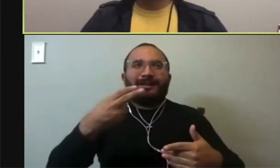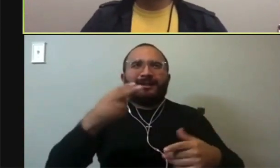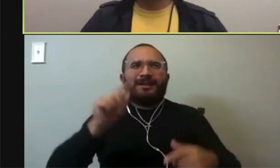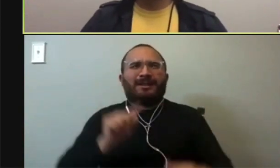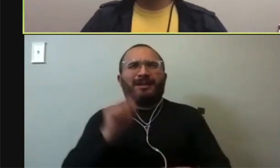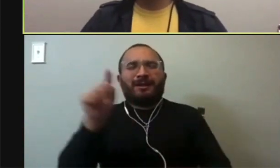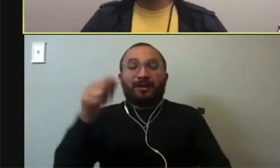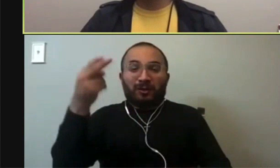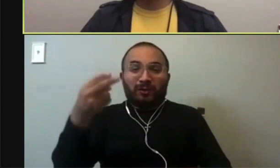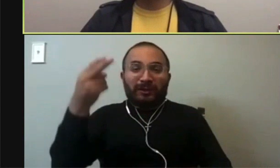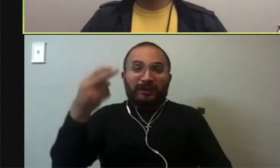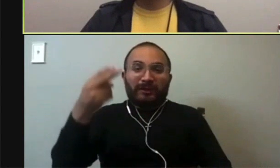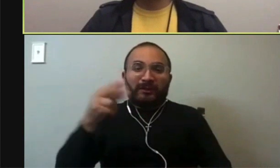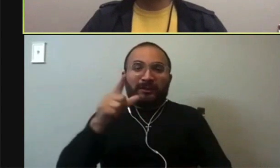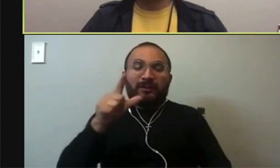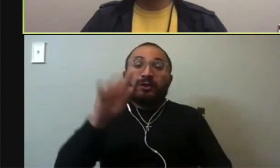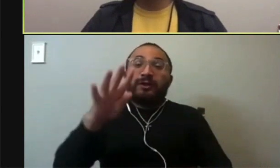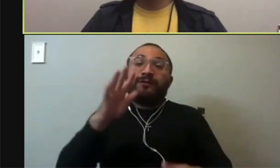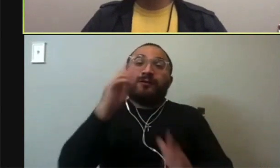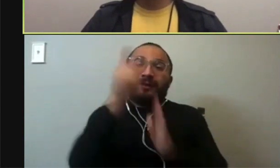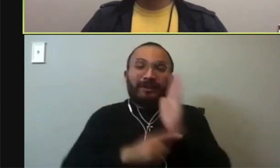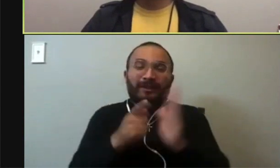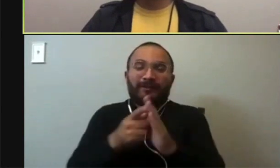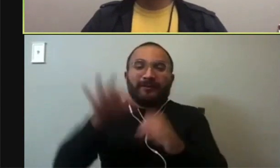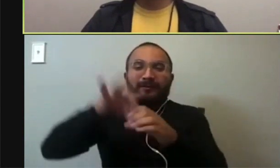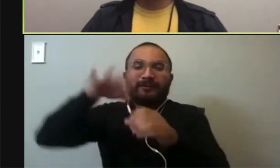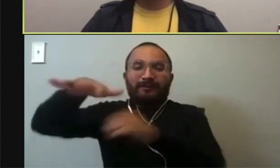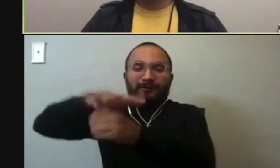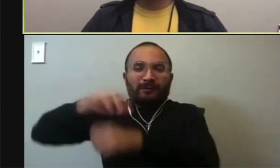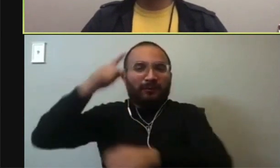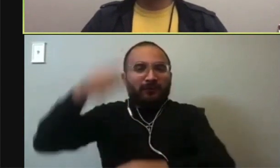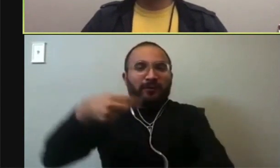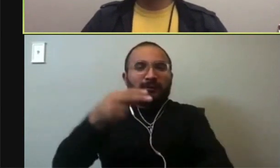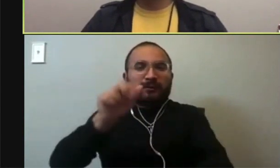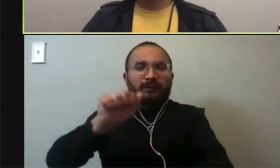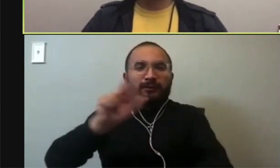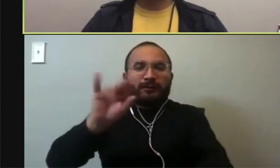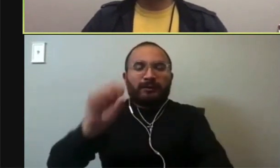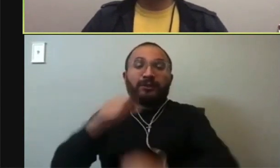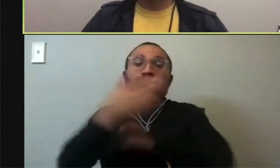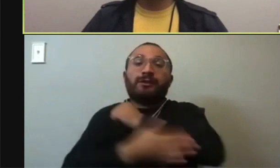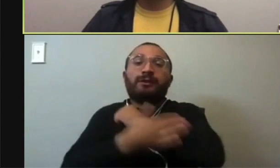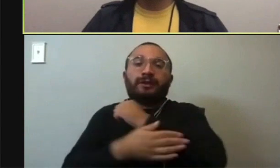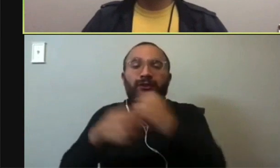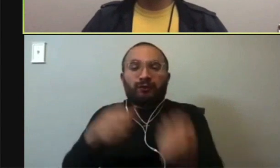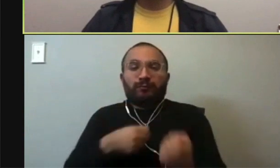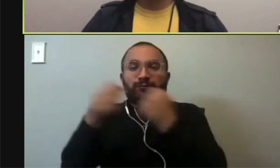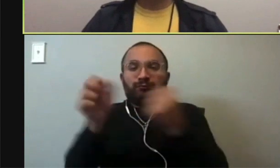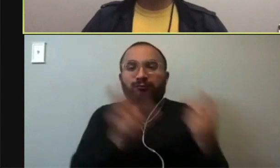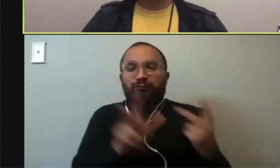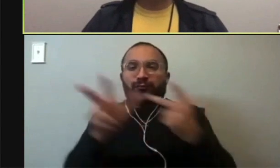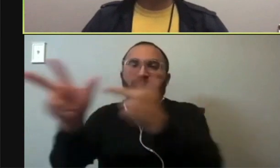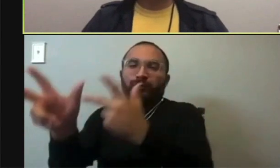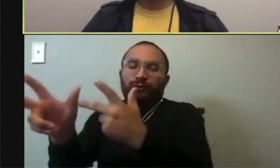at their 24-hour polling location for Harris County. It'll be a drive-in vote and